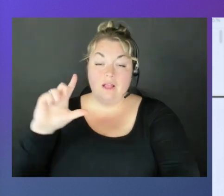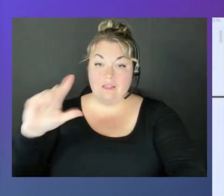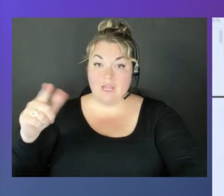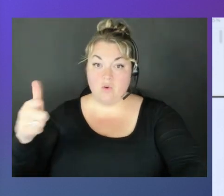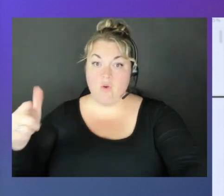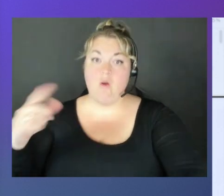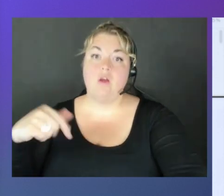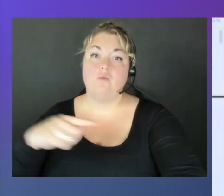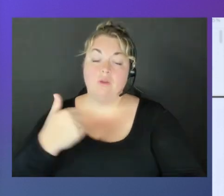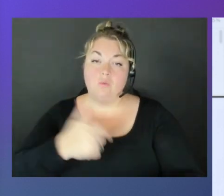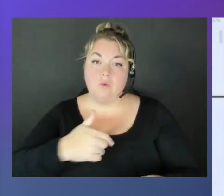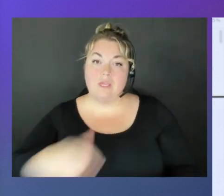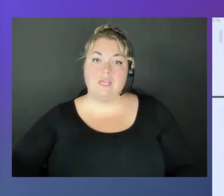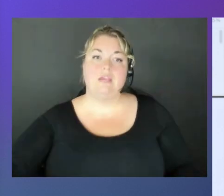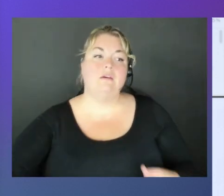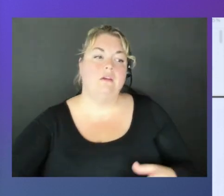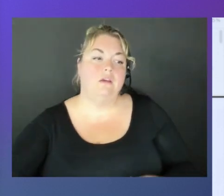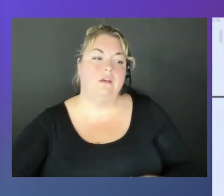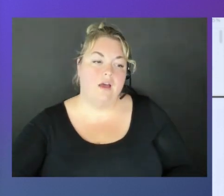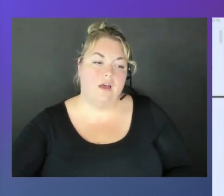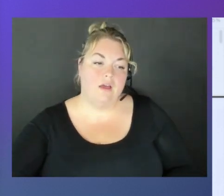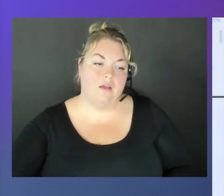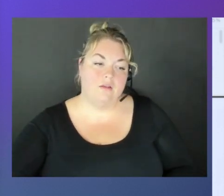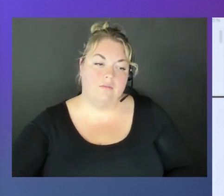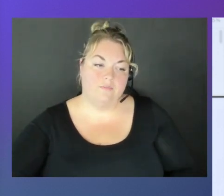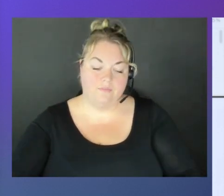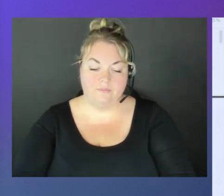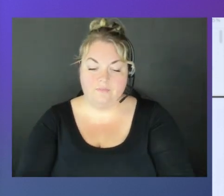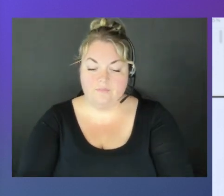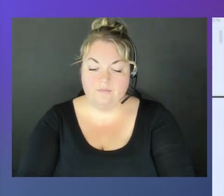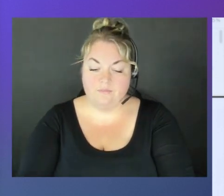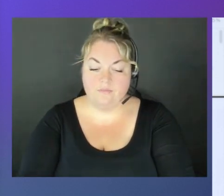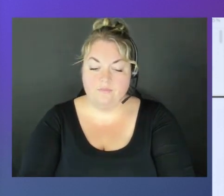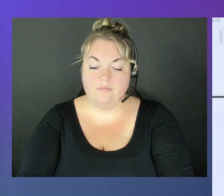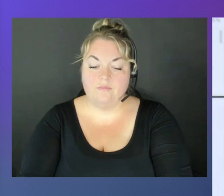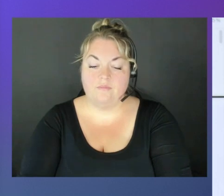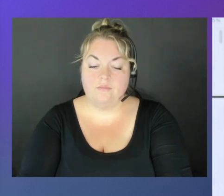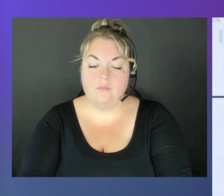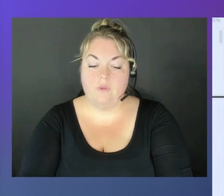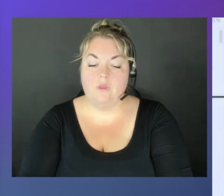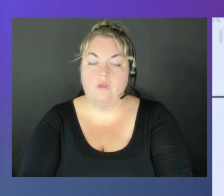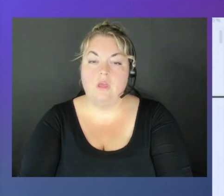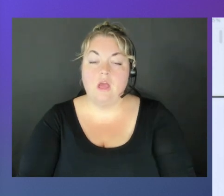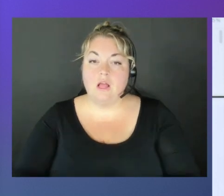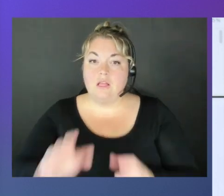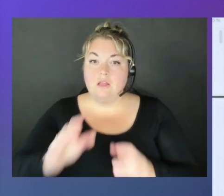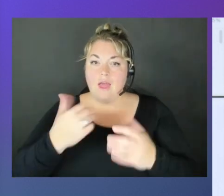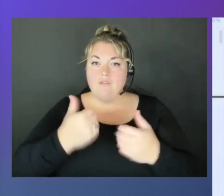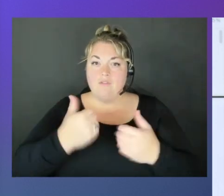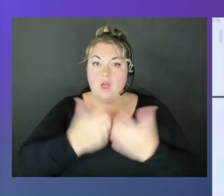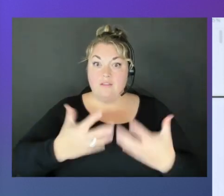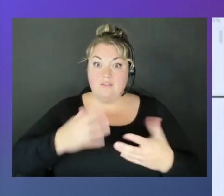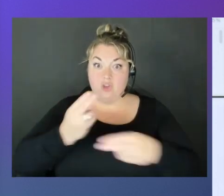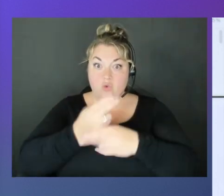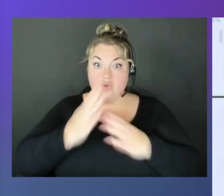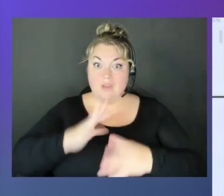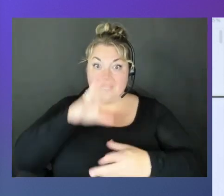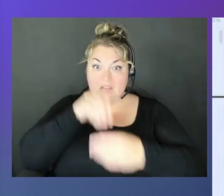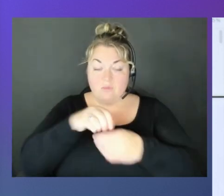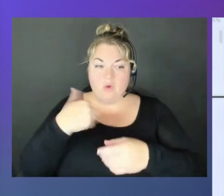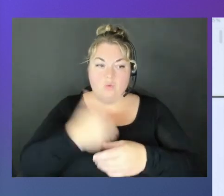we are having lots of customer engagement, we do see a strong demand of having a